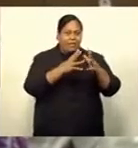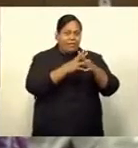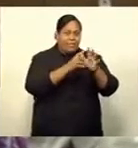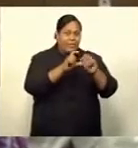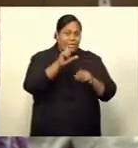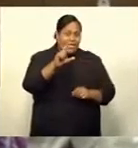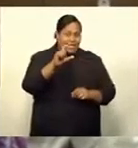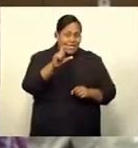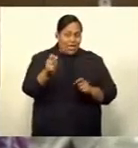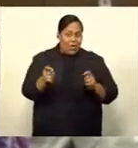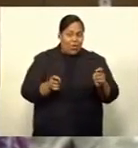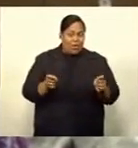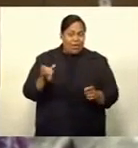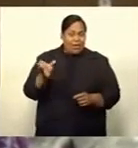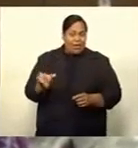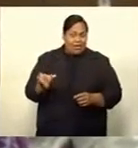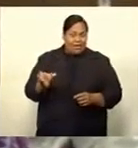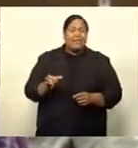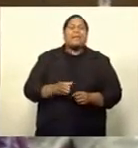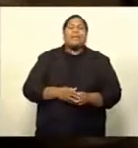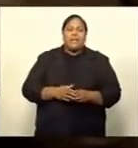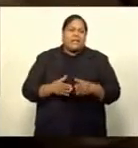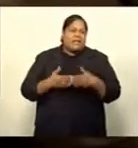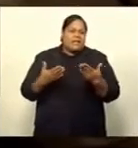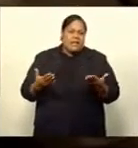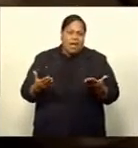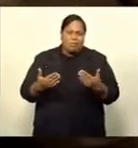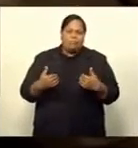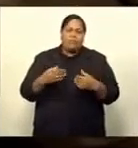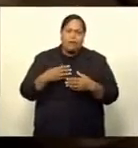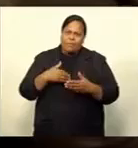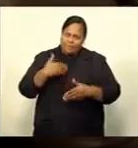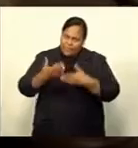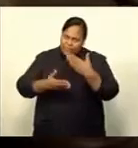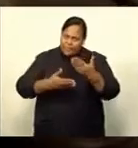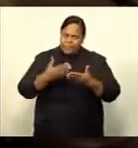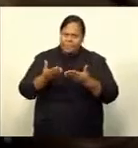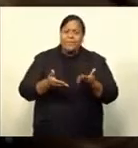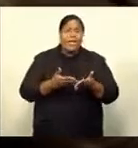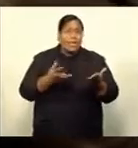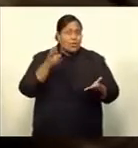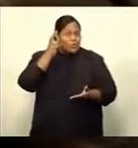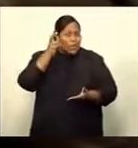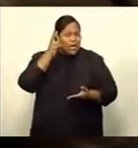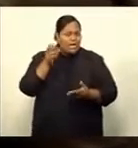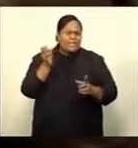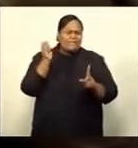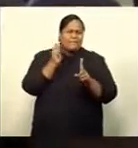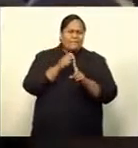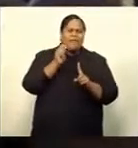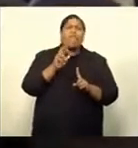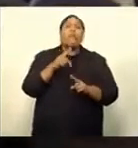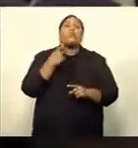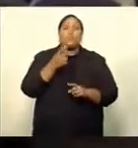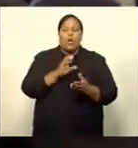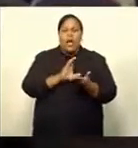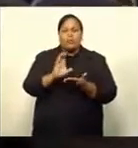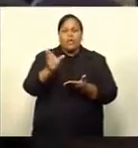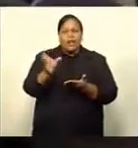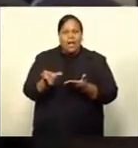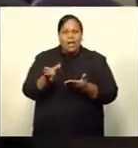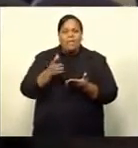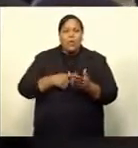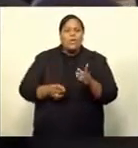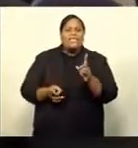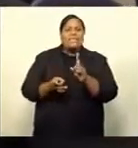Shamima Ali says the package is specifically for those counselors who specialize in dealing with domestic violence, rape, child